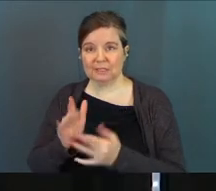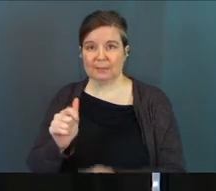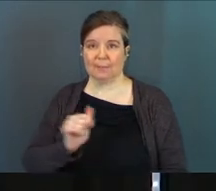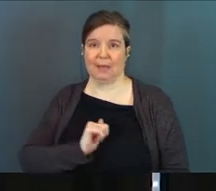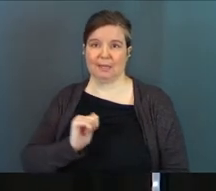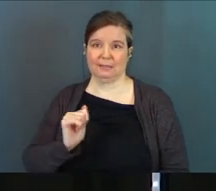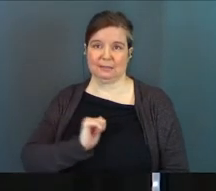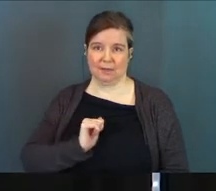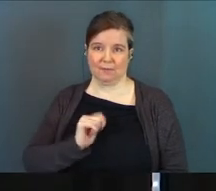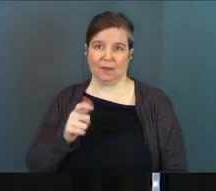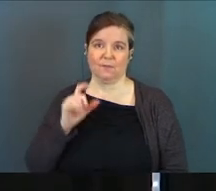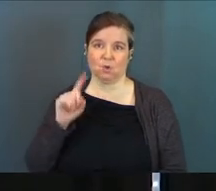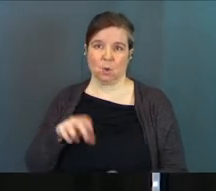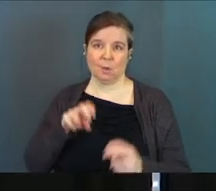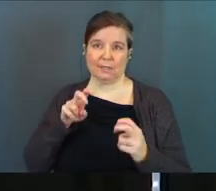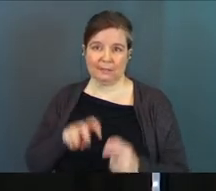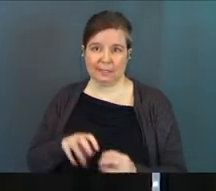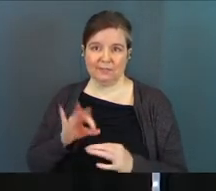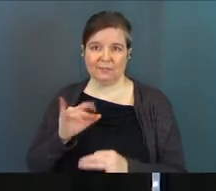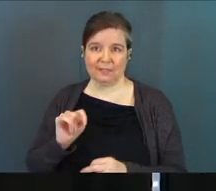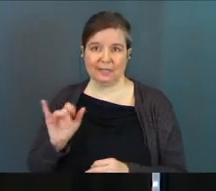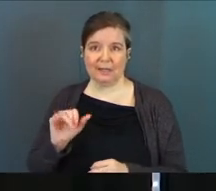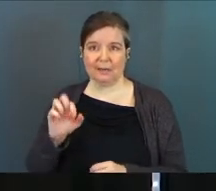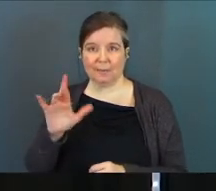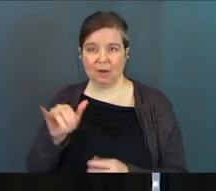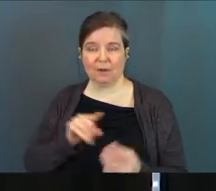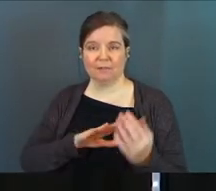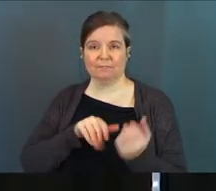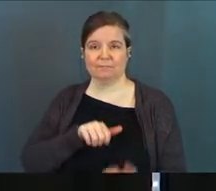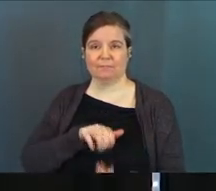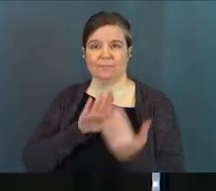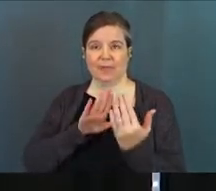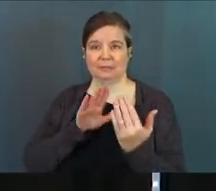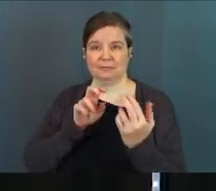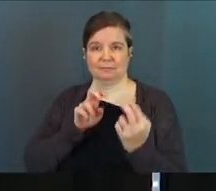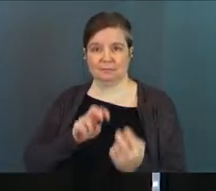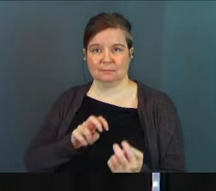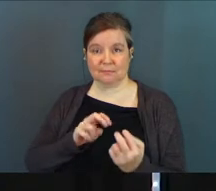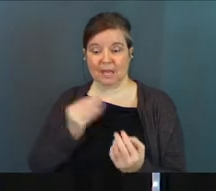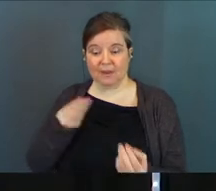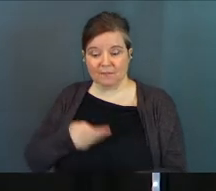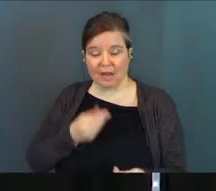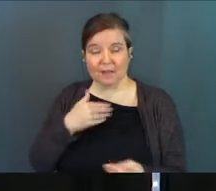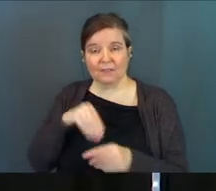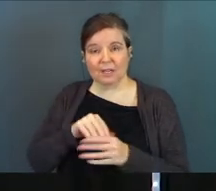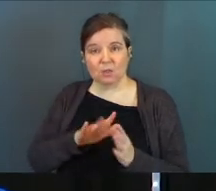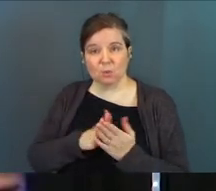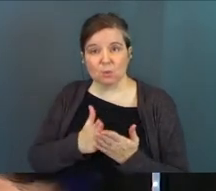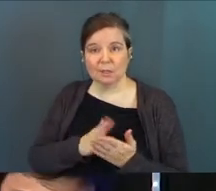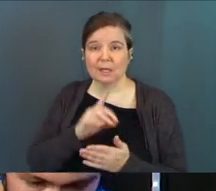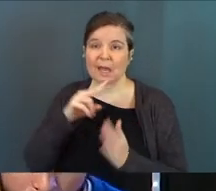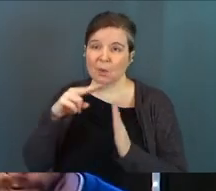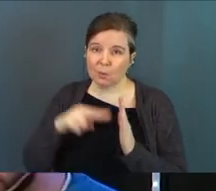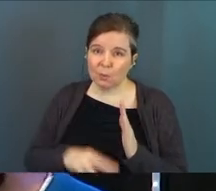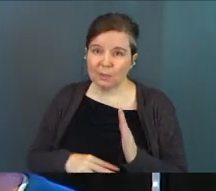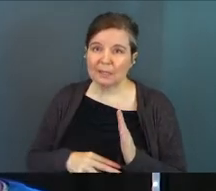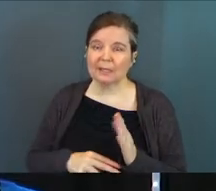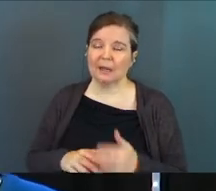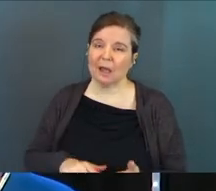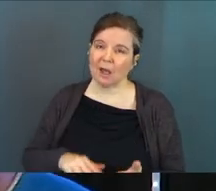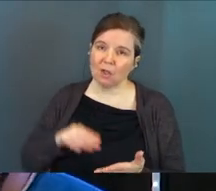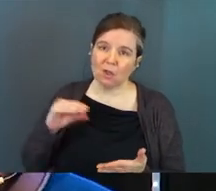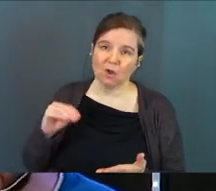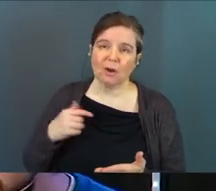myself. I've got to go and sit at His feet like Mary, face to face, and be fed. I've got to get into His Word and read and